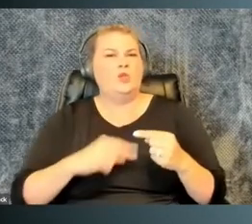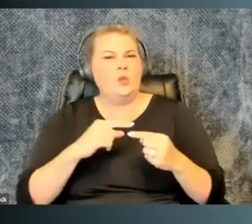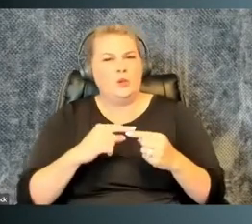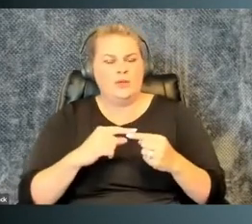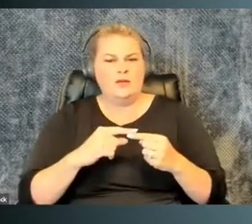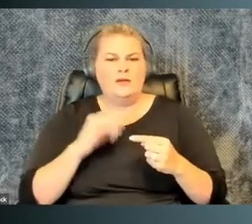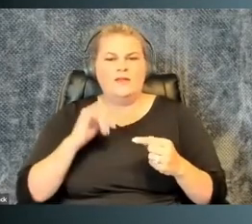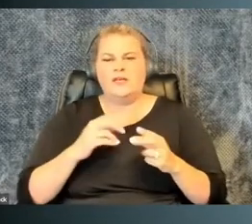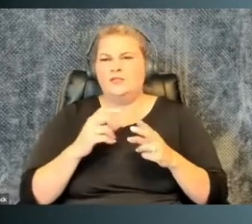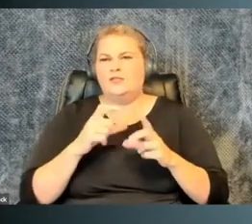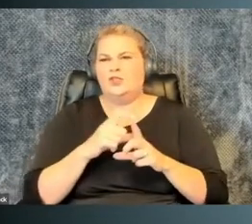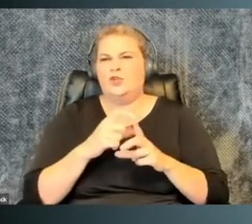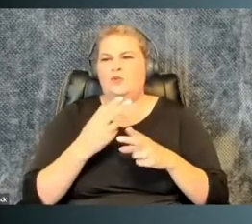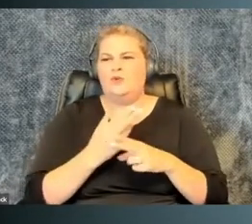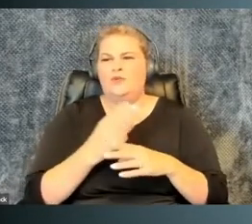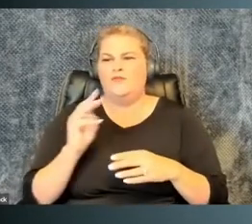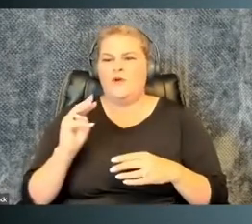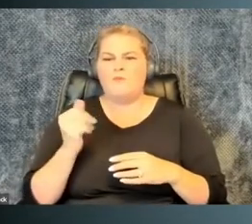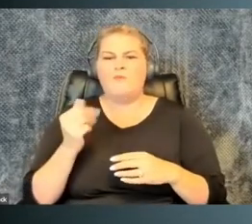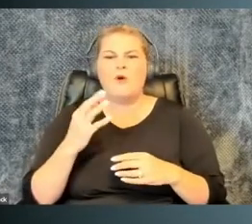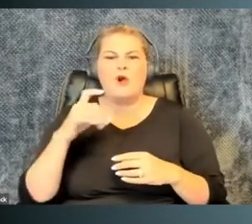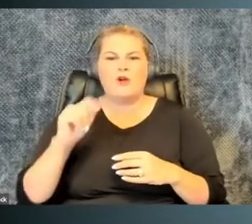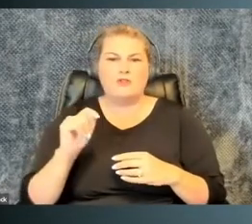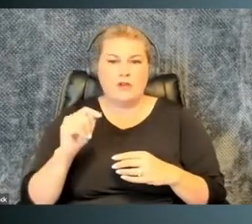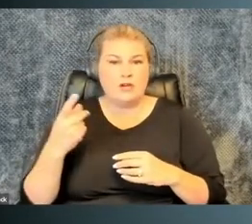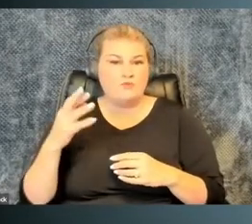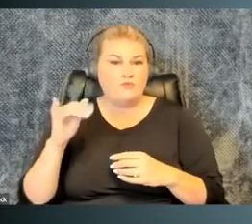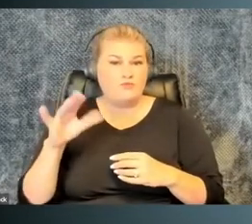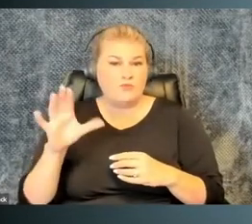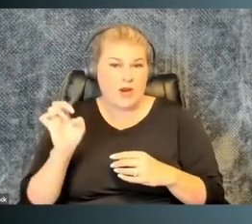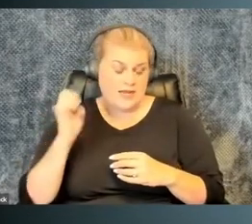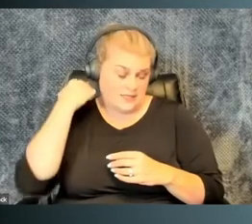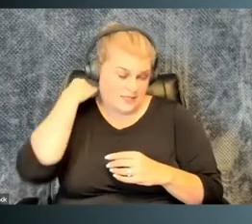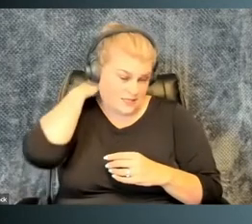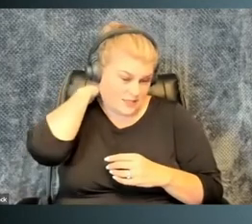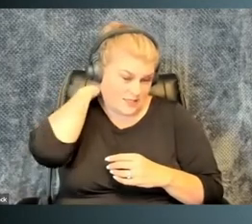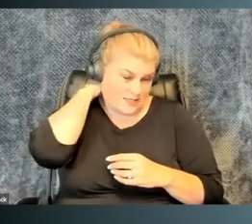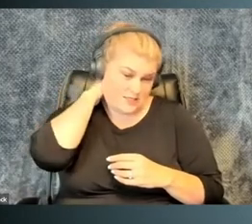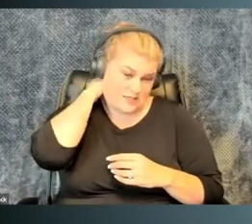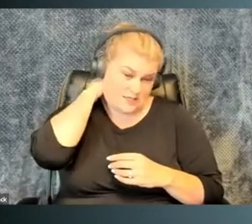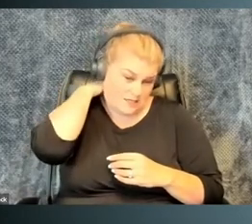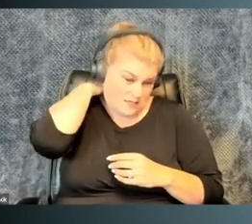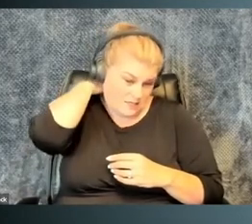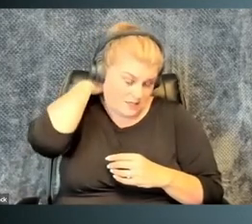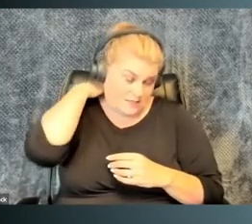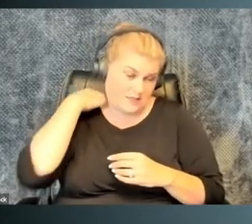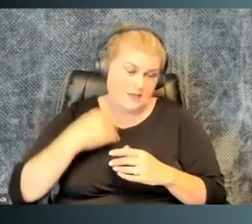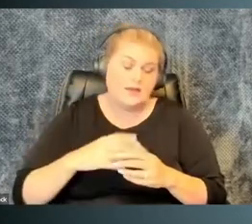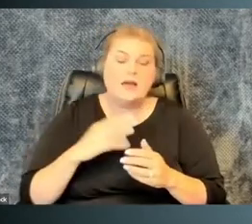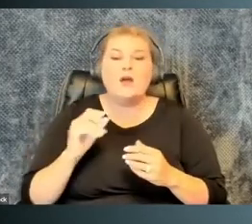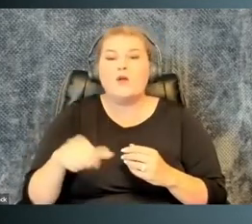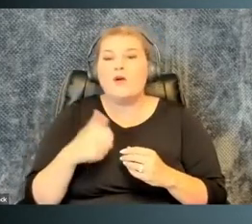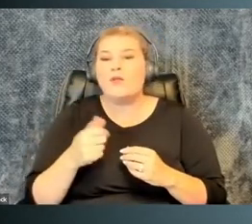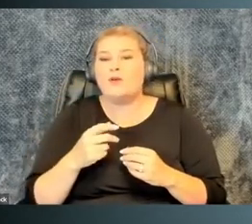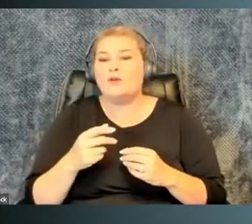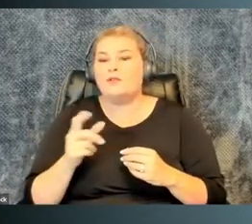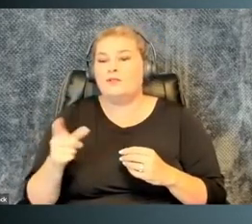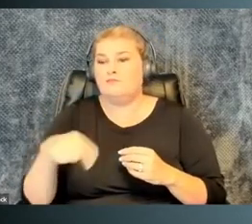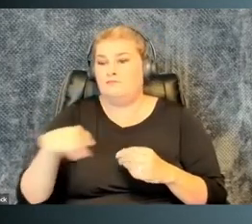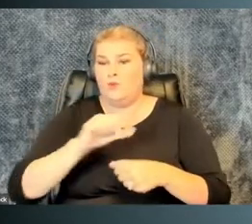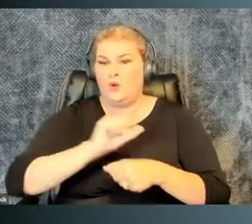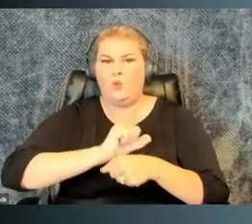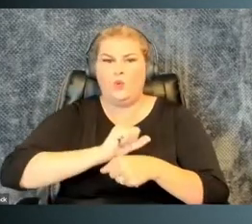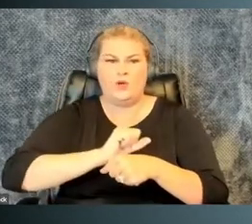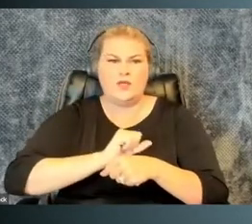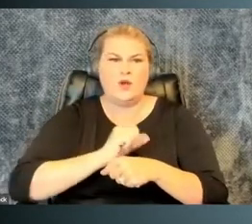loop is what, this is the term used by Margaret Price, M-A-R-G-A-R-E-T-P-R-I